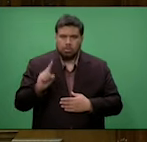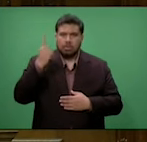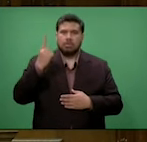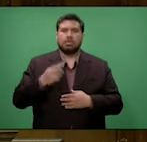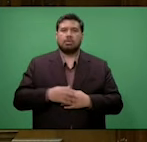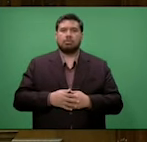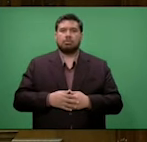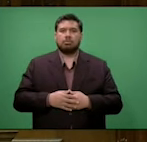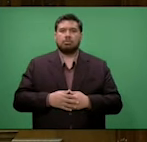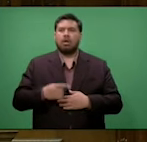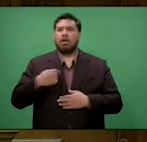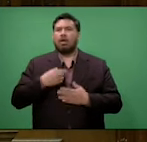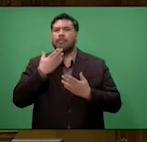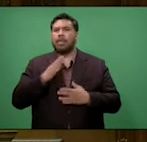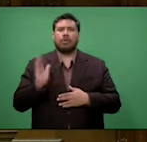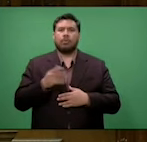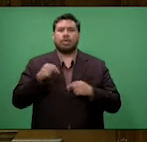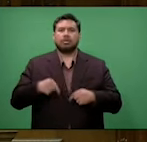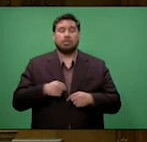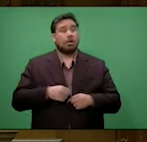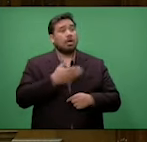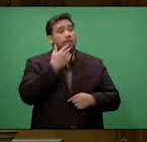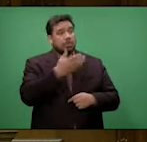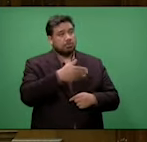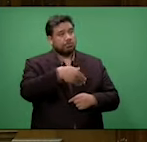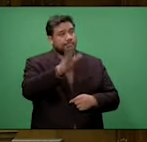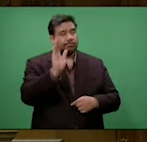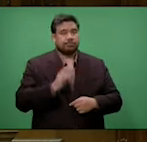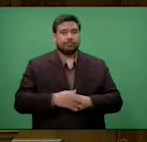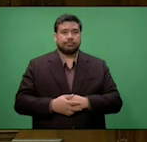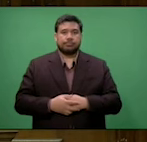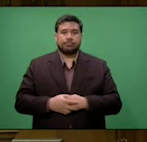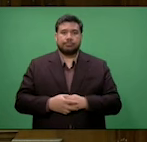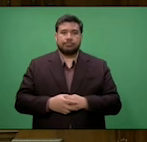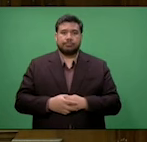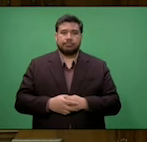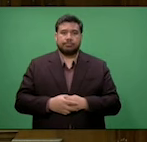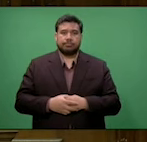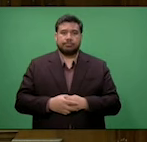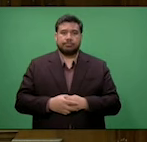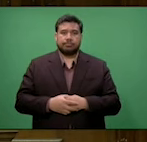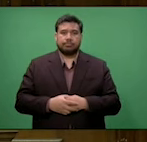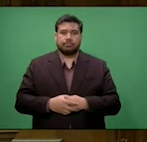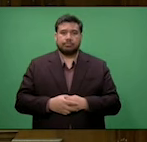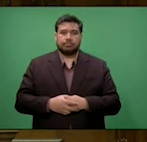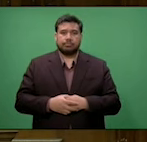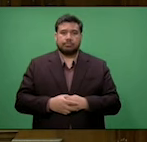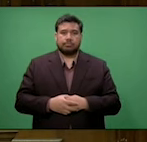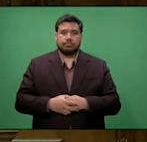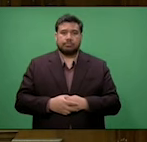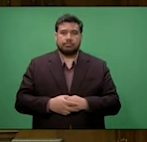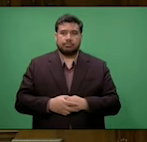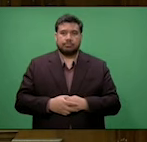And I thank everybody here today. Good. On your way. Thank you, sir. Thank you, Mr Speaker. Make New Zealand break. Make New Zealand whole again.